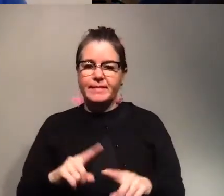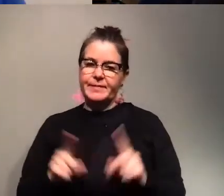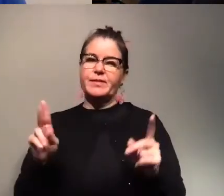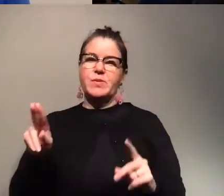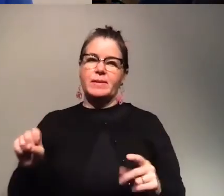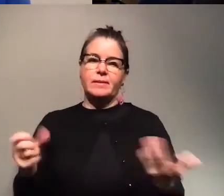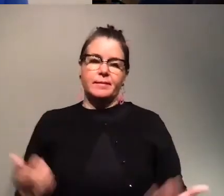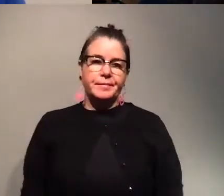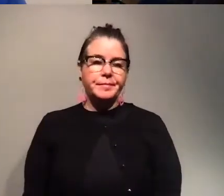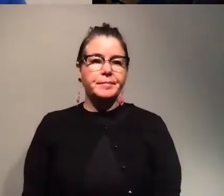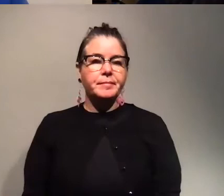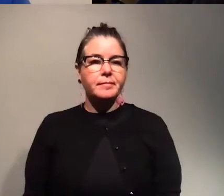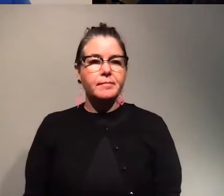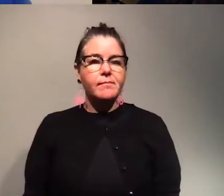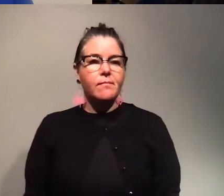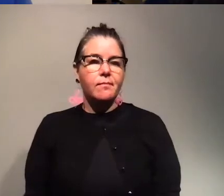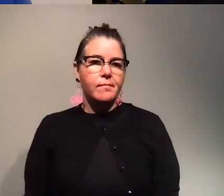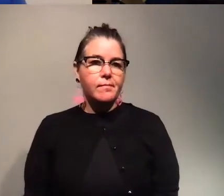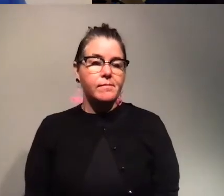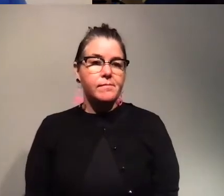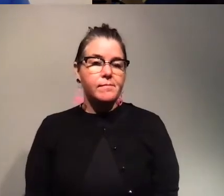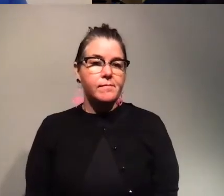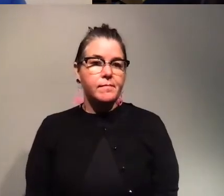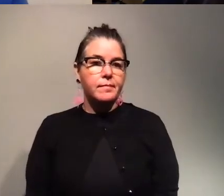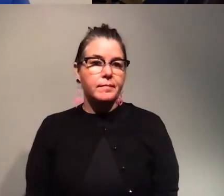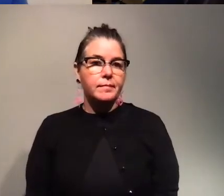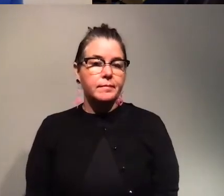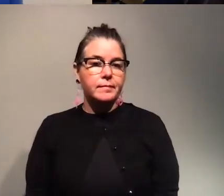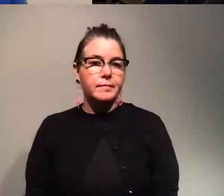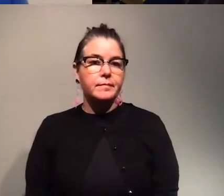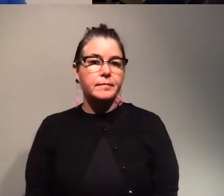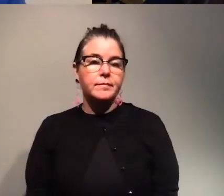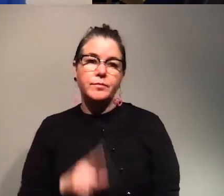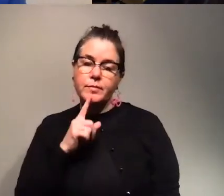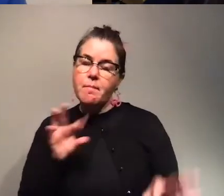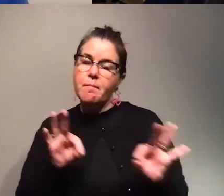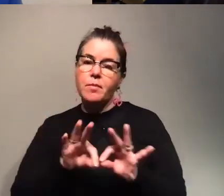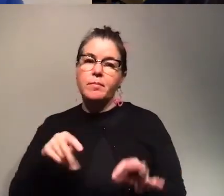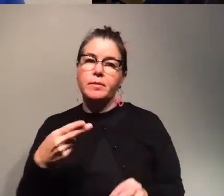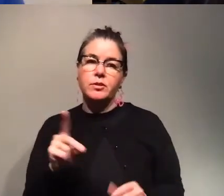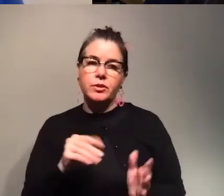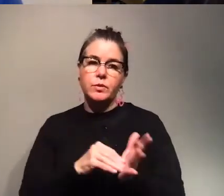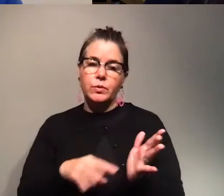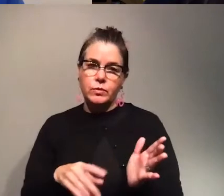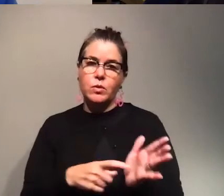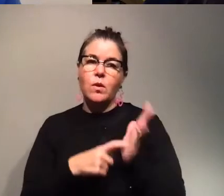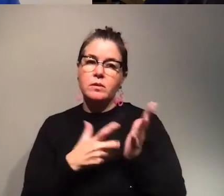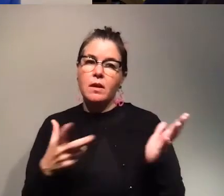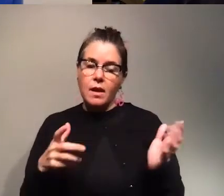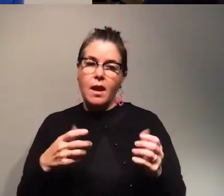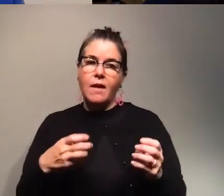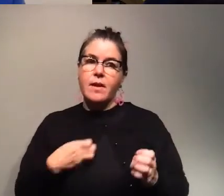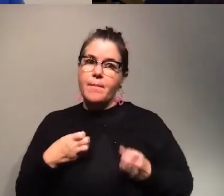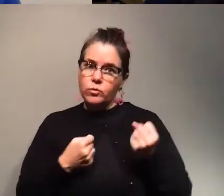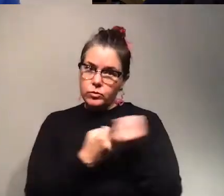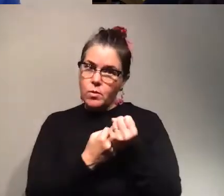but um i think that actually that's very important as a phd student that the phd requires a lot of emotional support